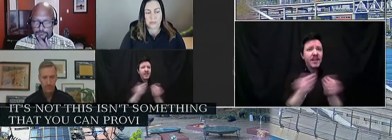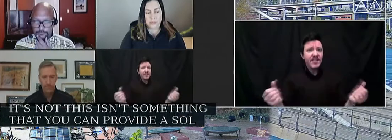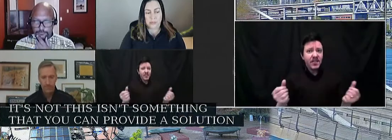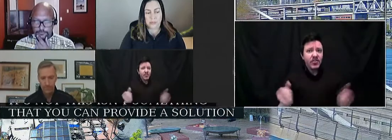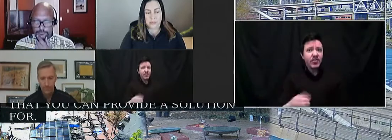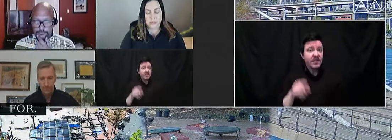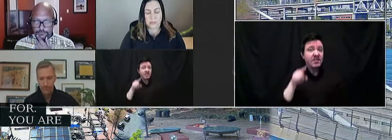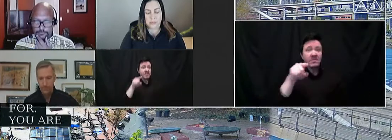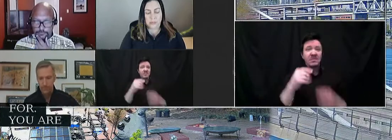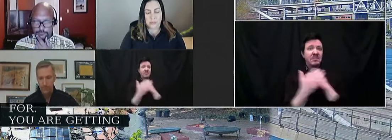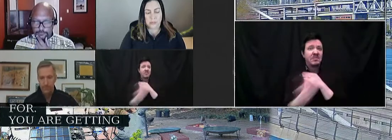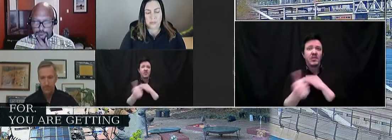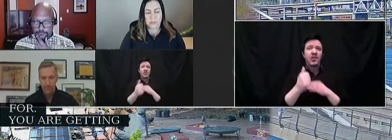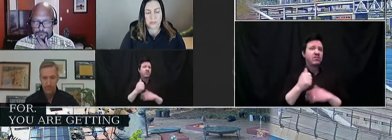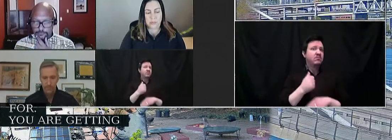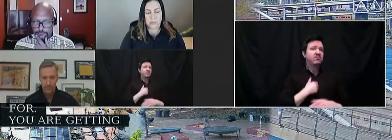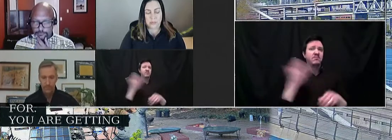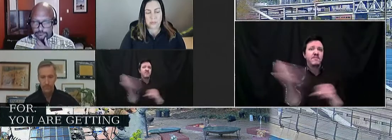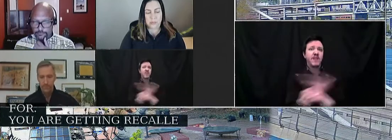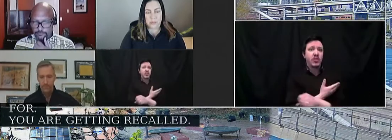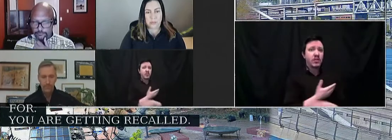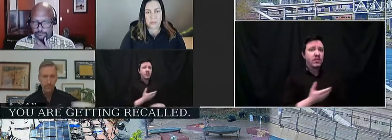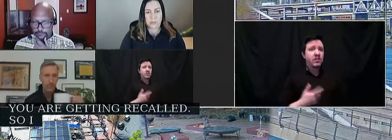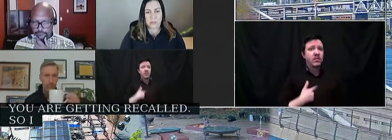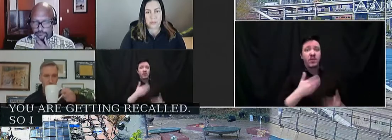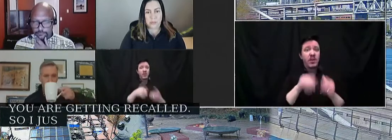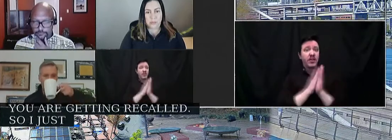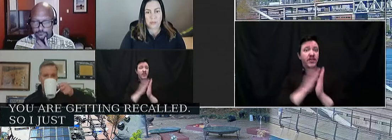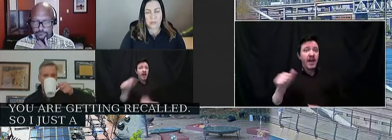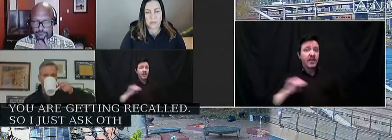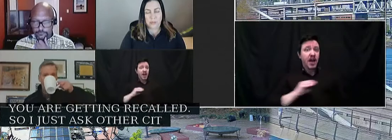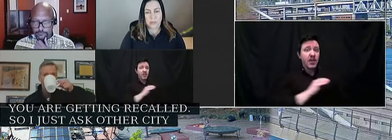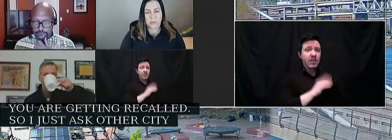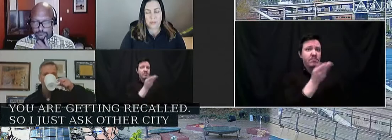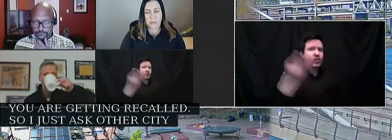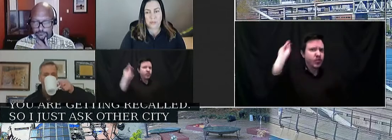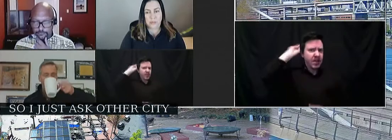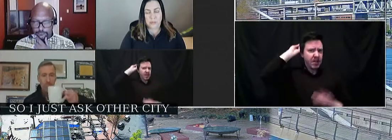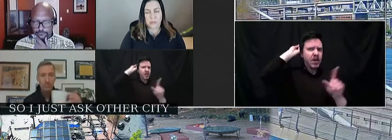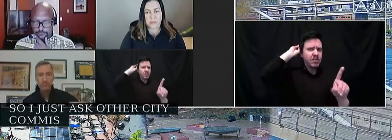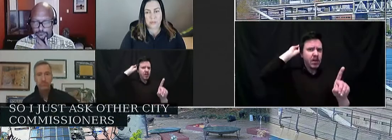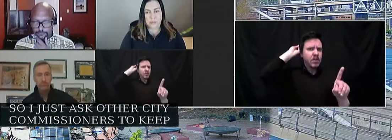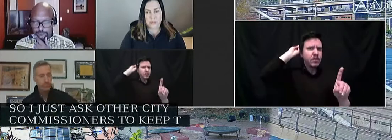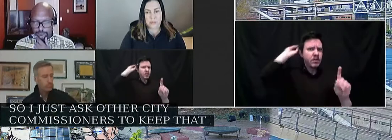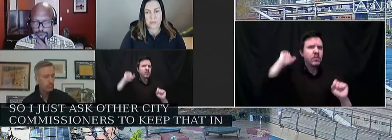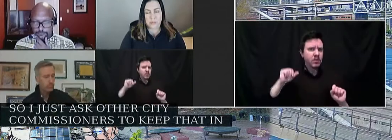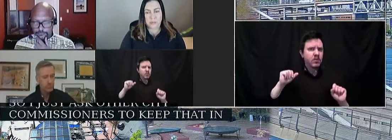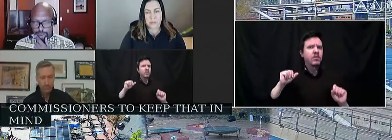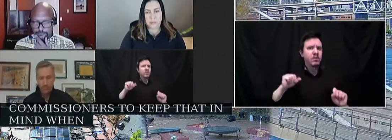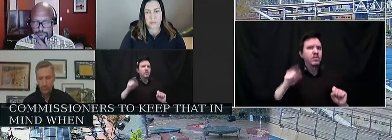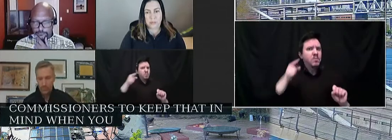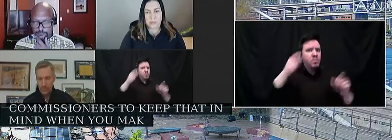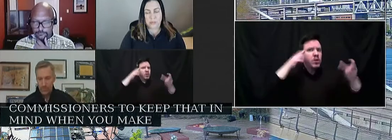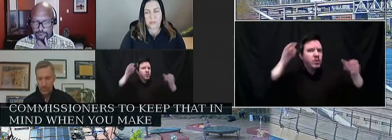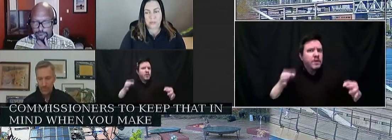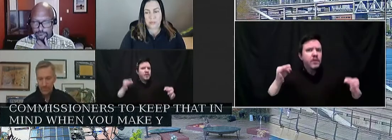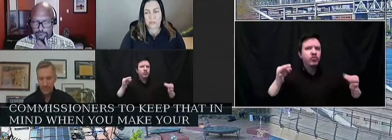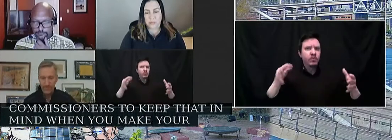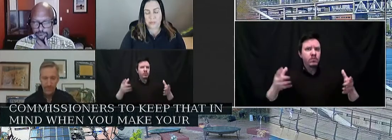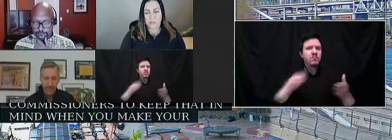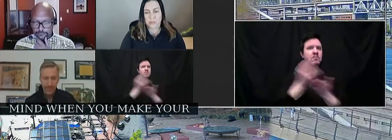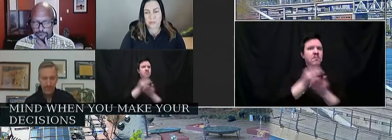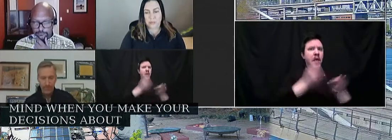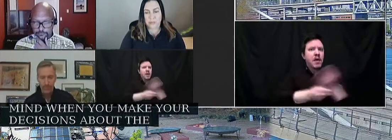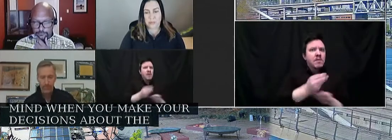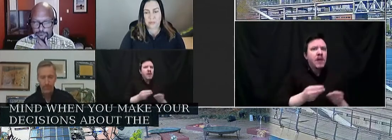recalled. So I just ask other city commissioners to keep that in mind when you make your decisions about the budget